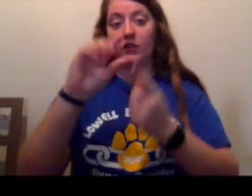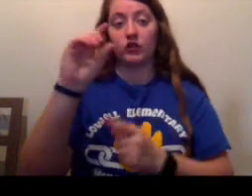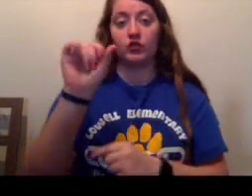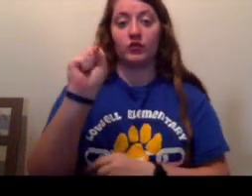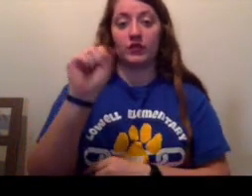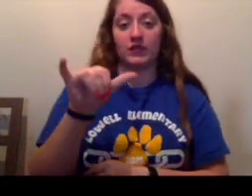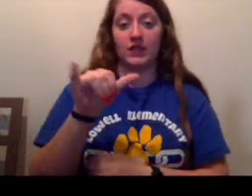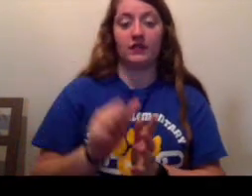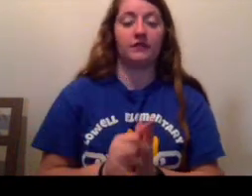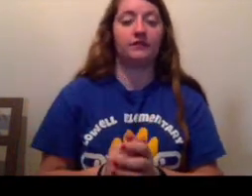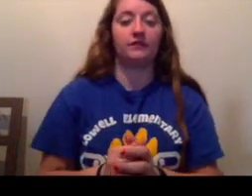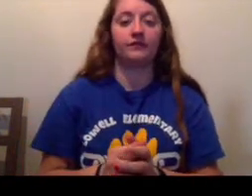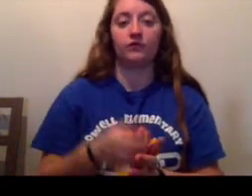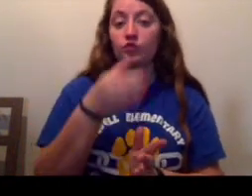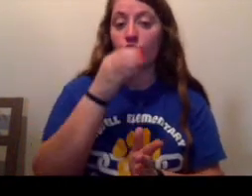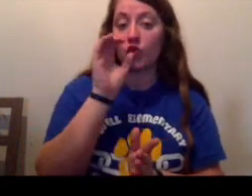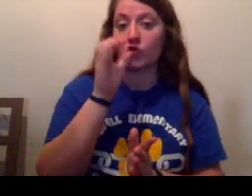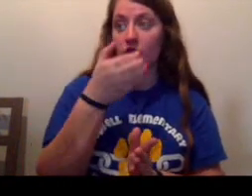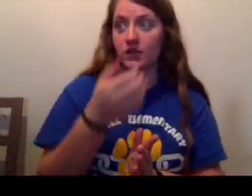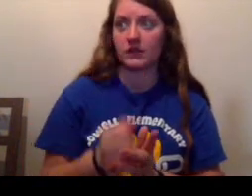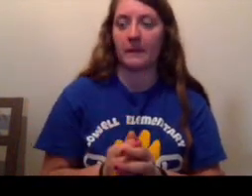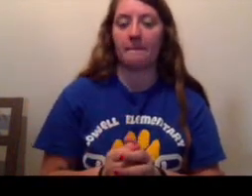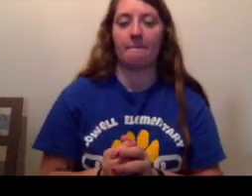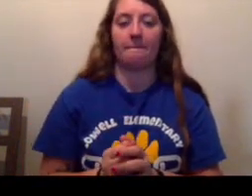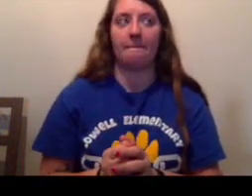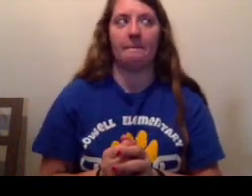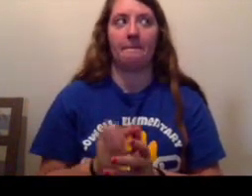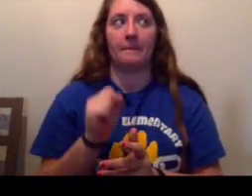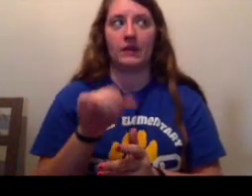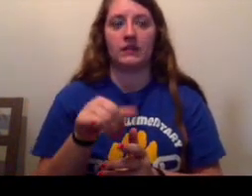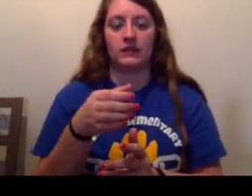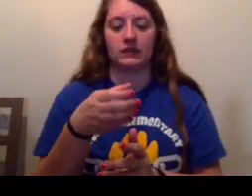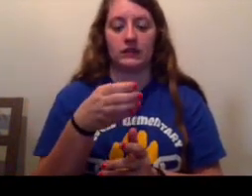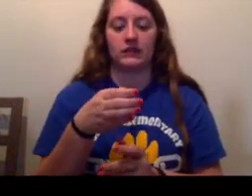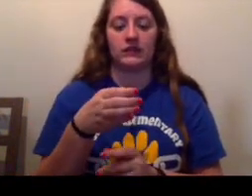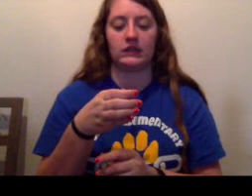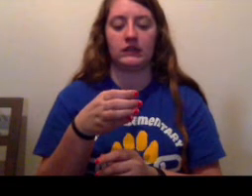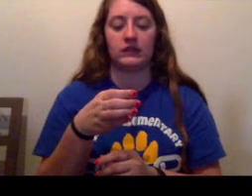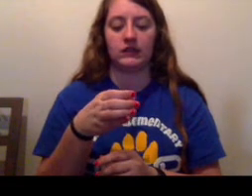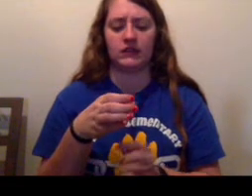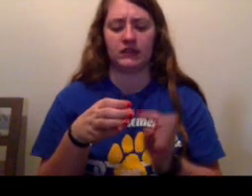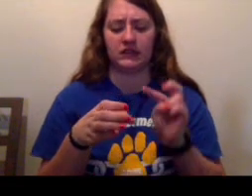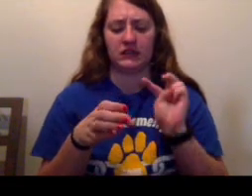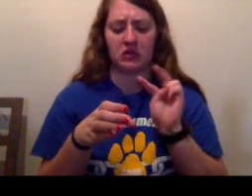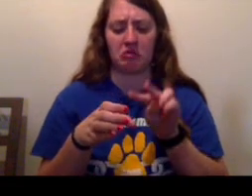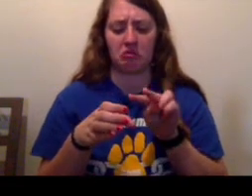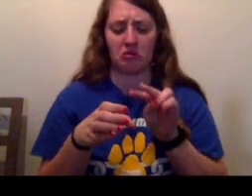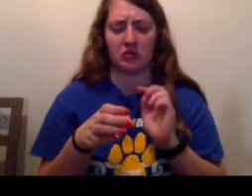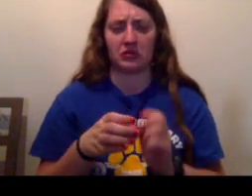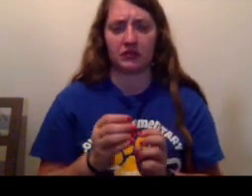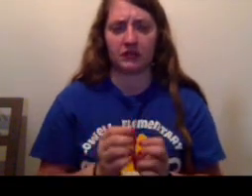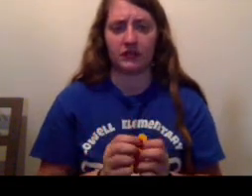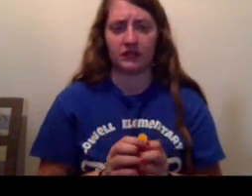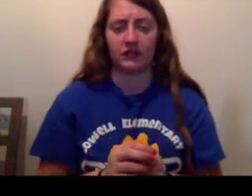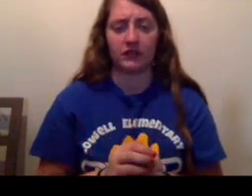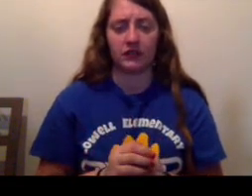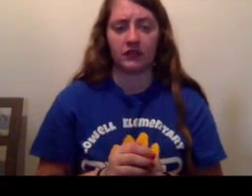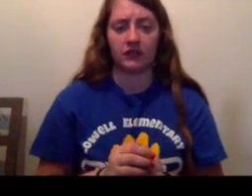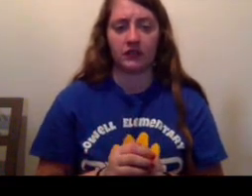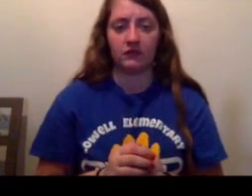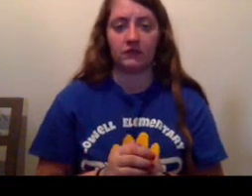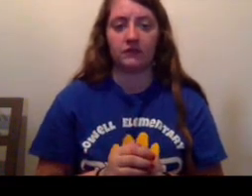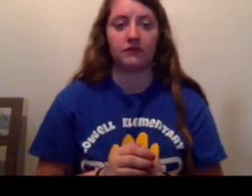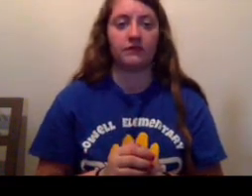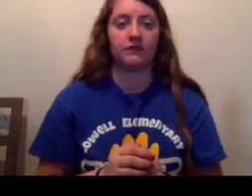Stanley. Drink some. Stanley held it in his hand and stared at it a moment.